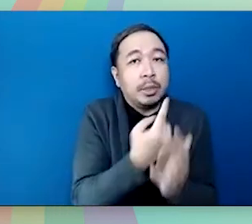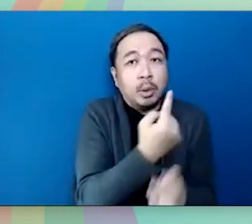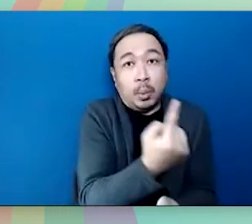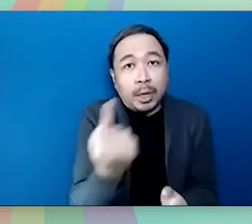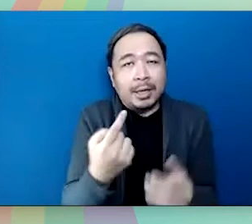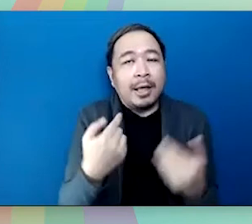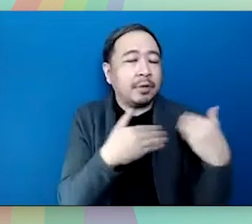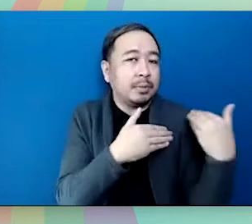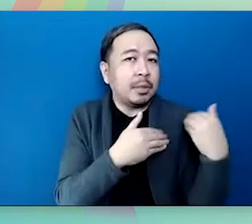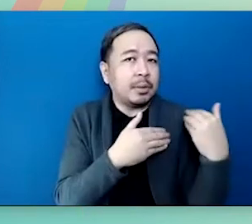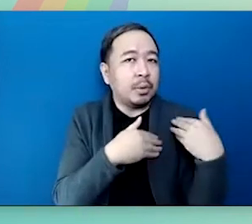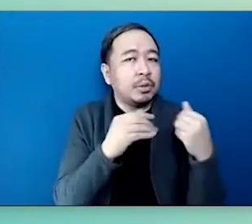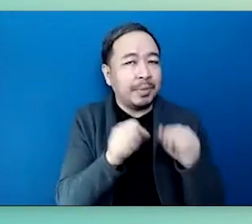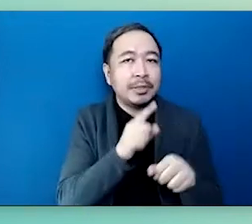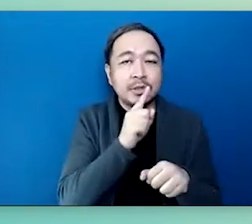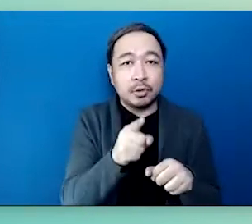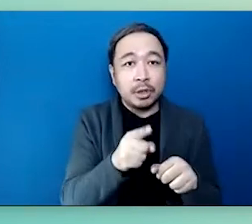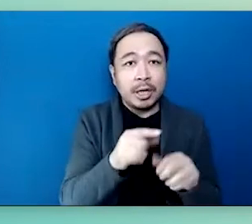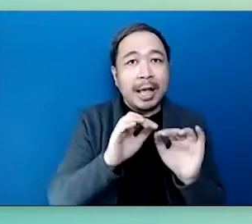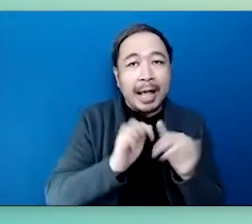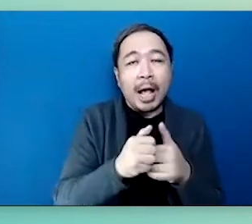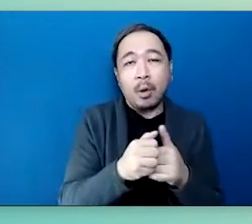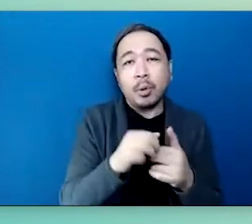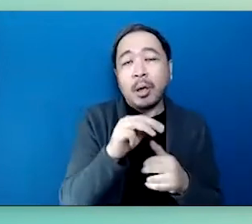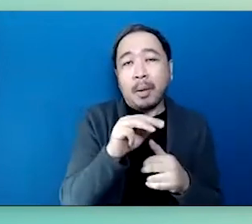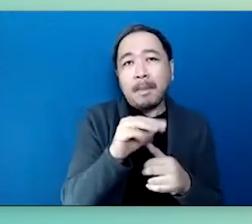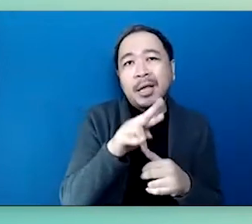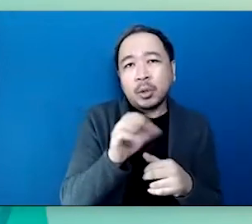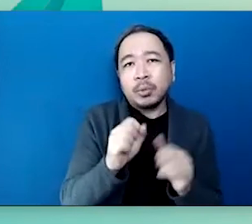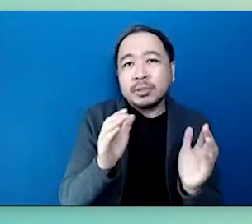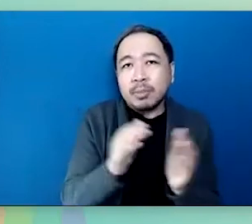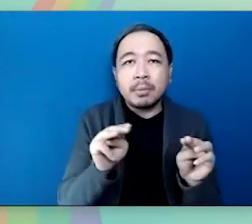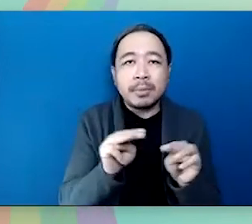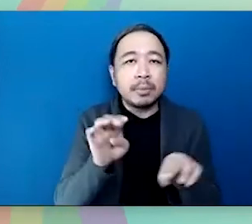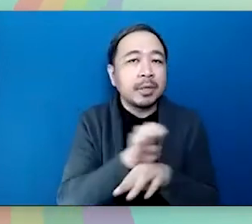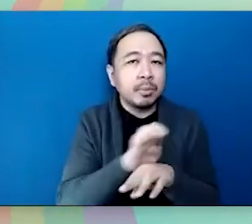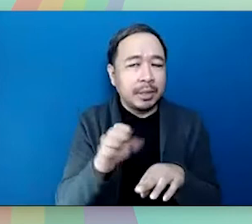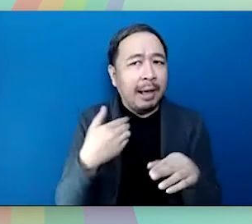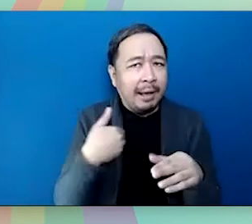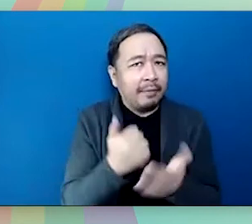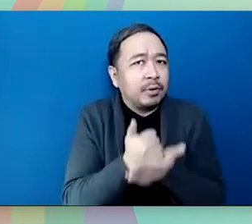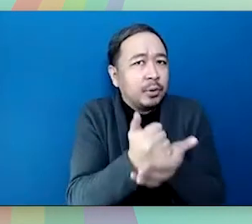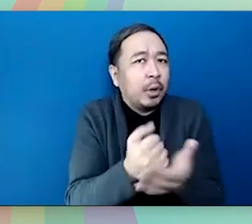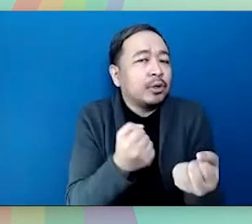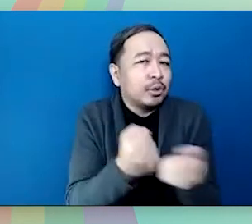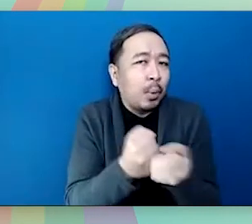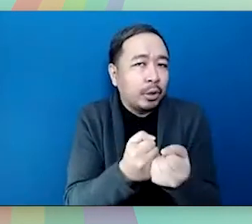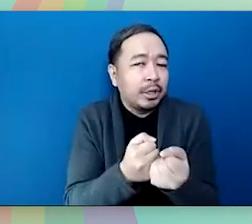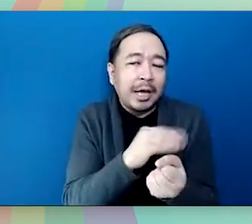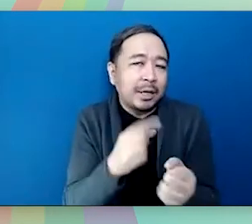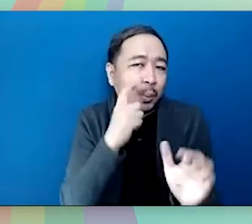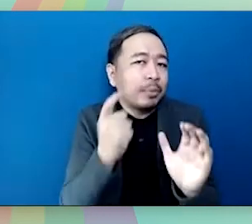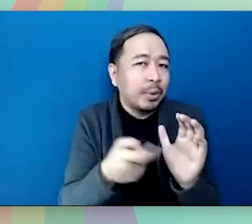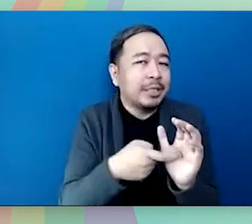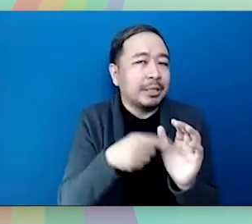us have a role to play to make sure that these small and medium enterprises are given the support and recognition